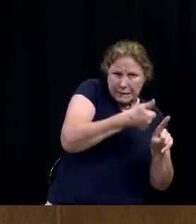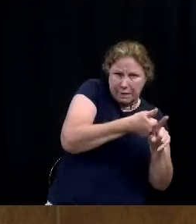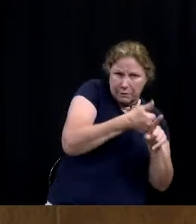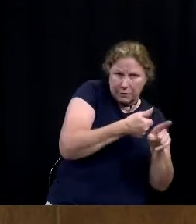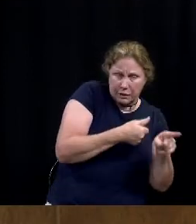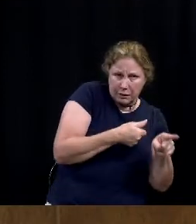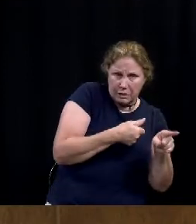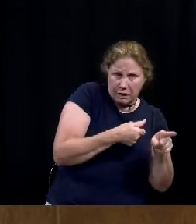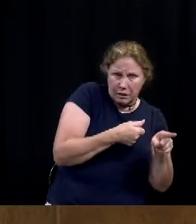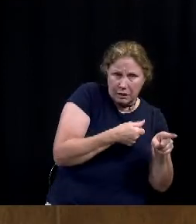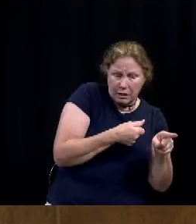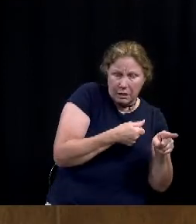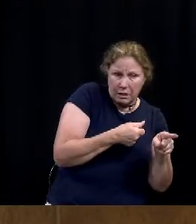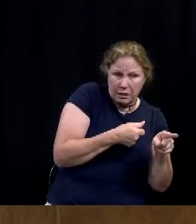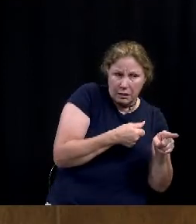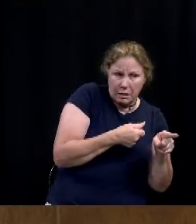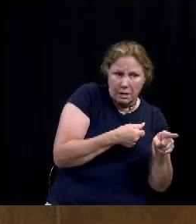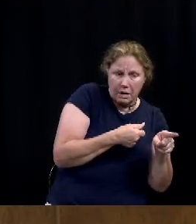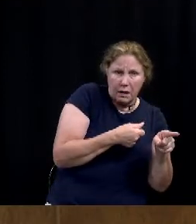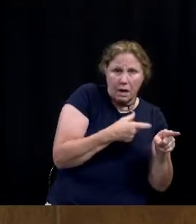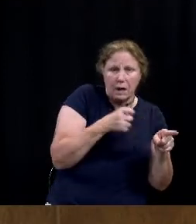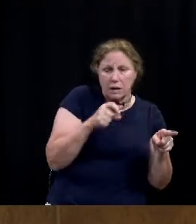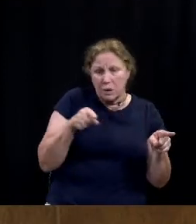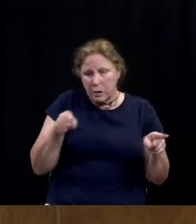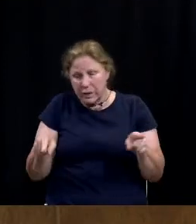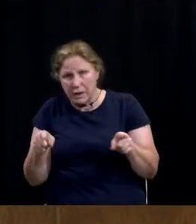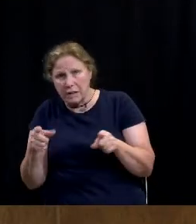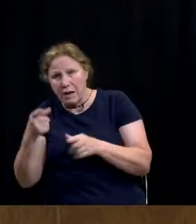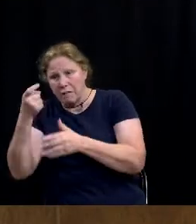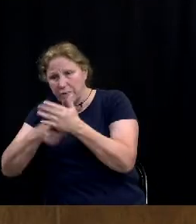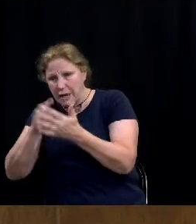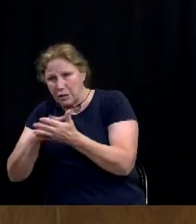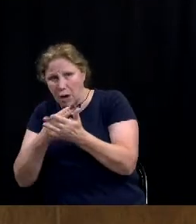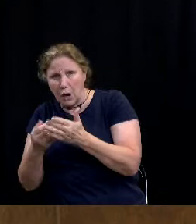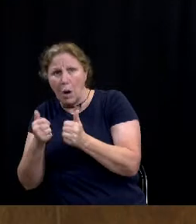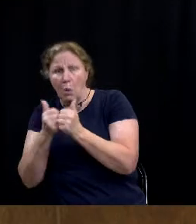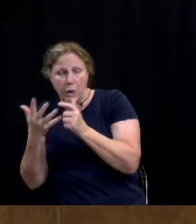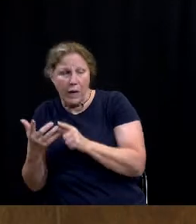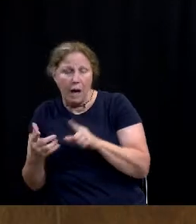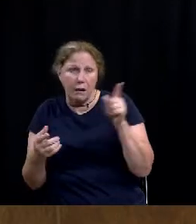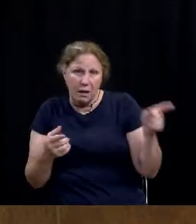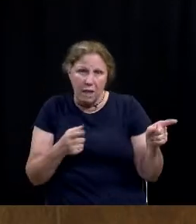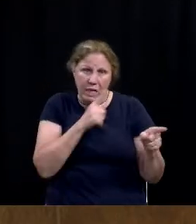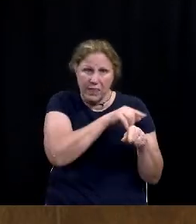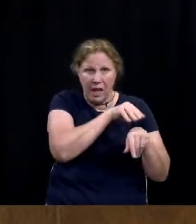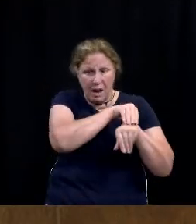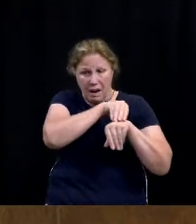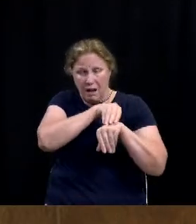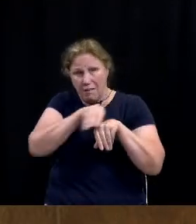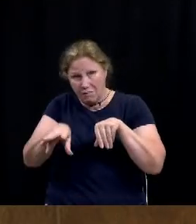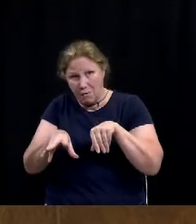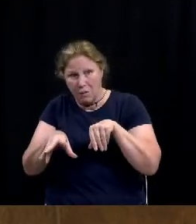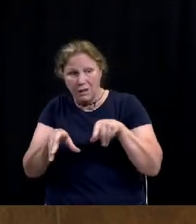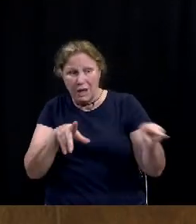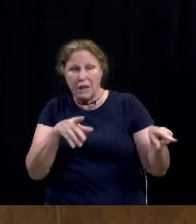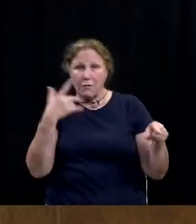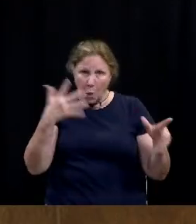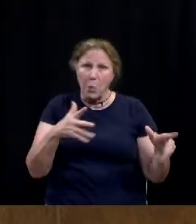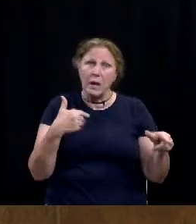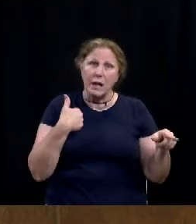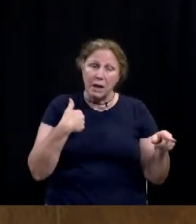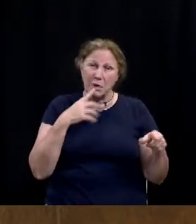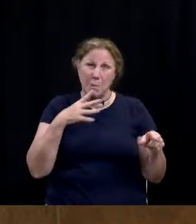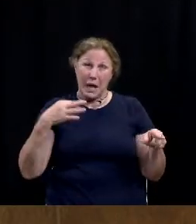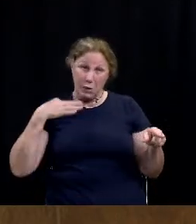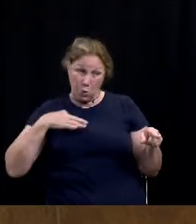go forward with this fee structure without better reflecting the credits that we're possibly talking